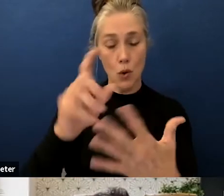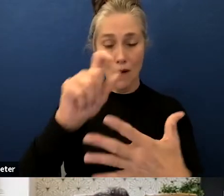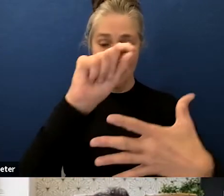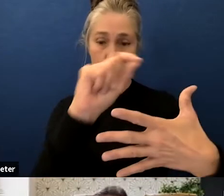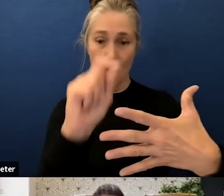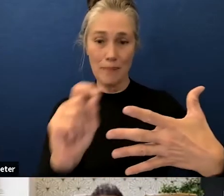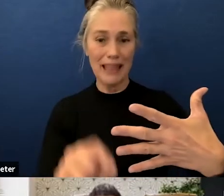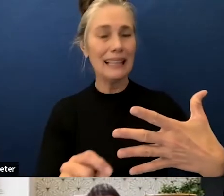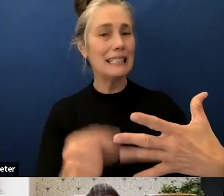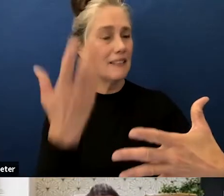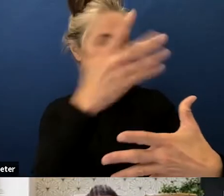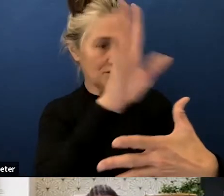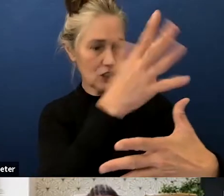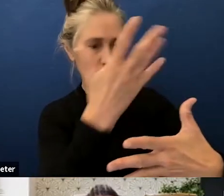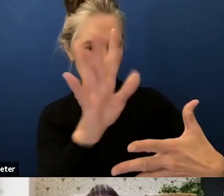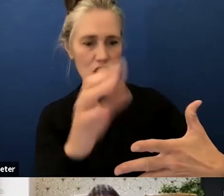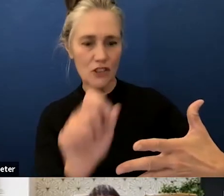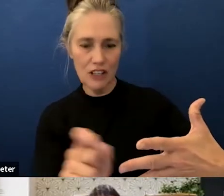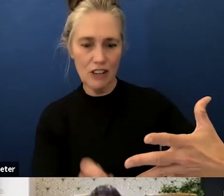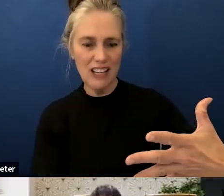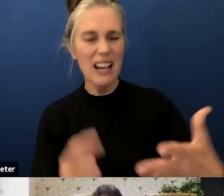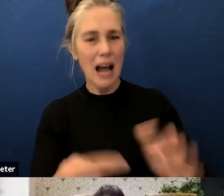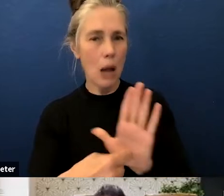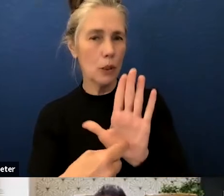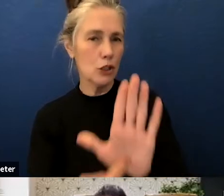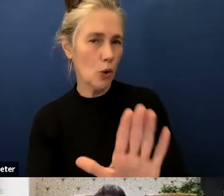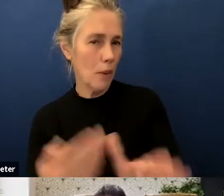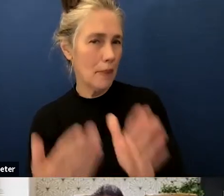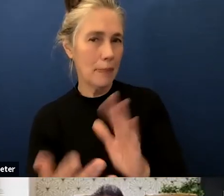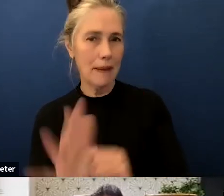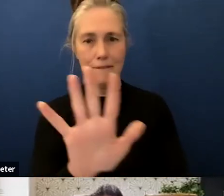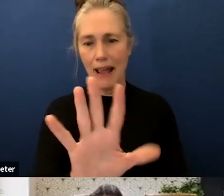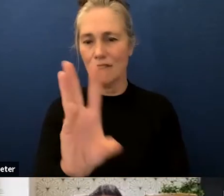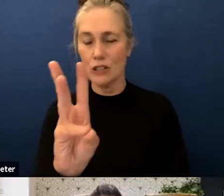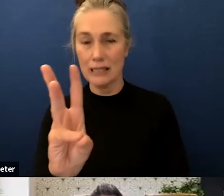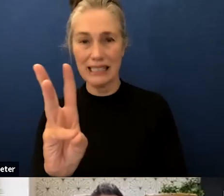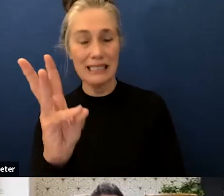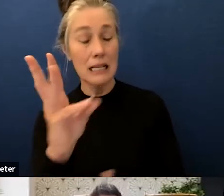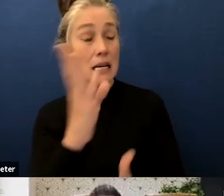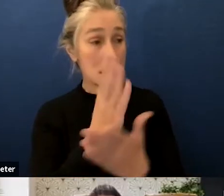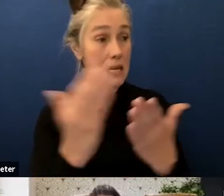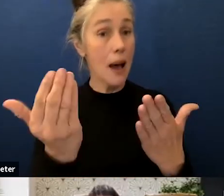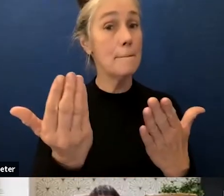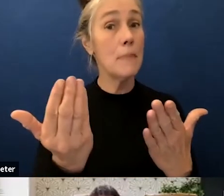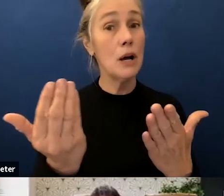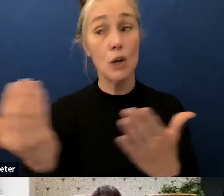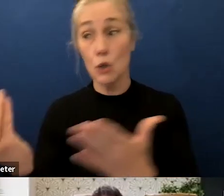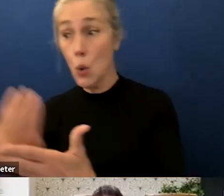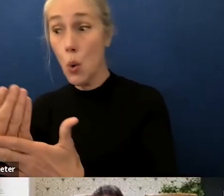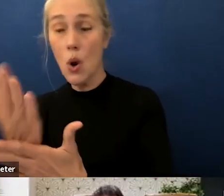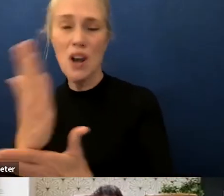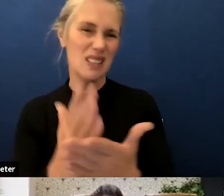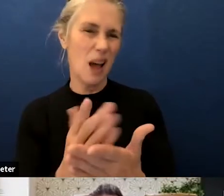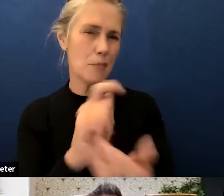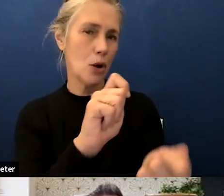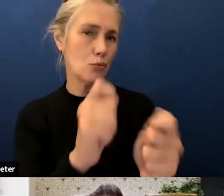five or six to show tonight some are just revisions from previous ones some are new but uh shrink that down a little bit so that when